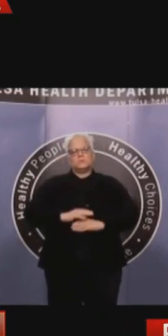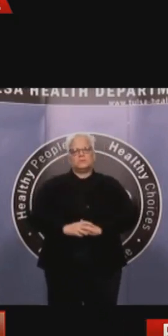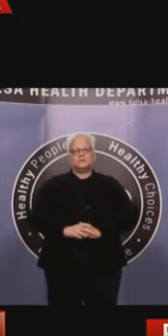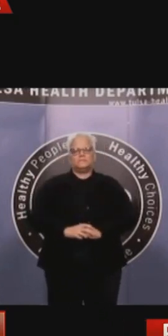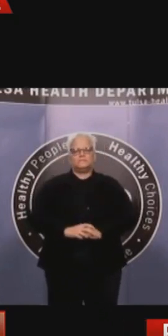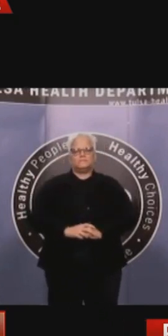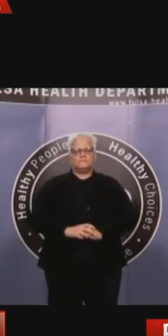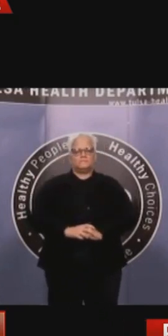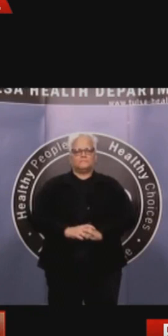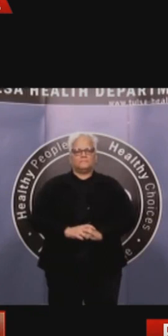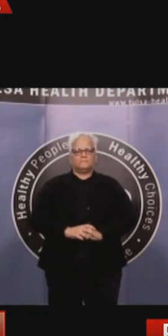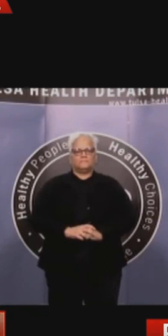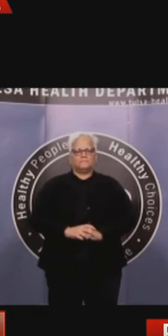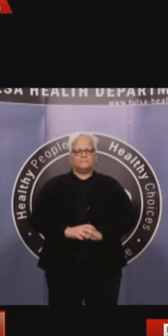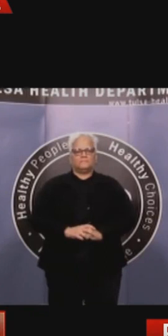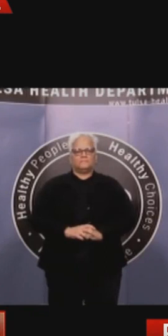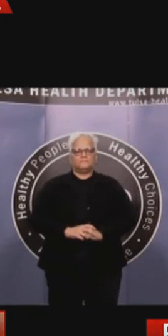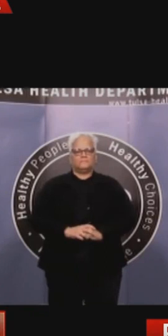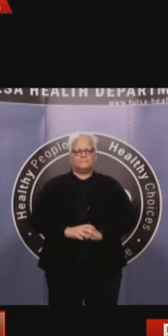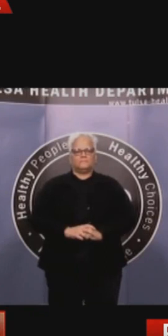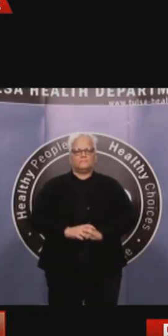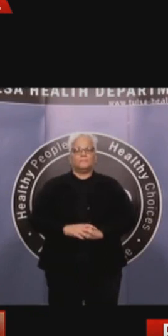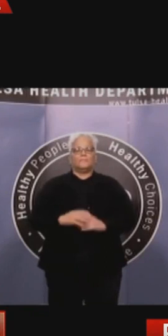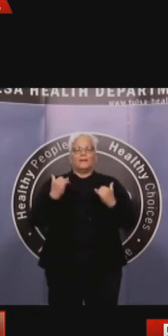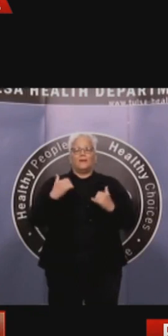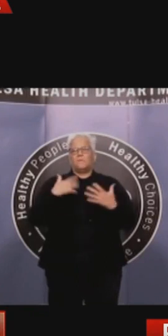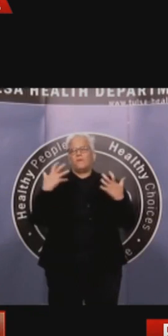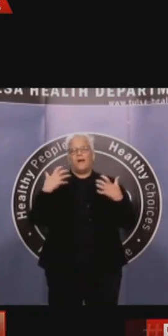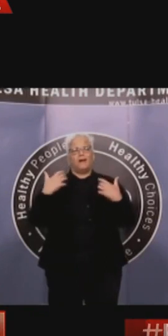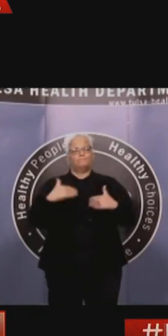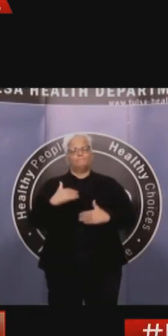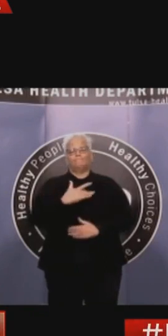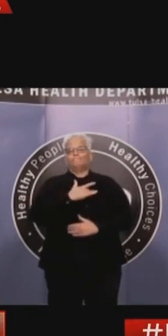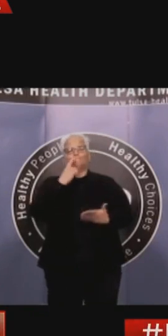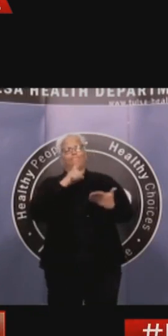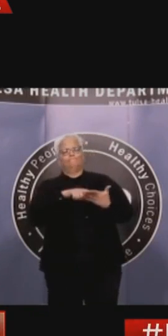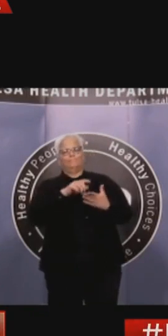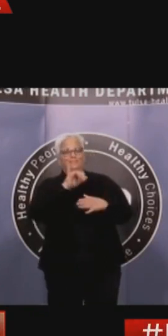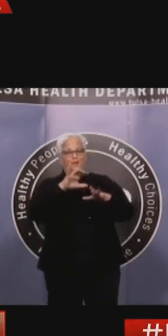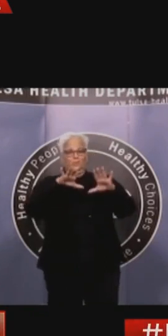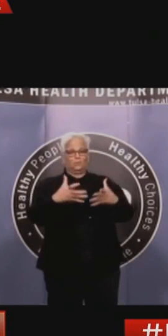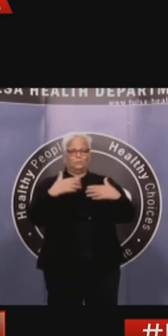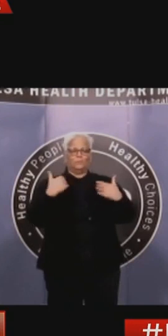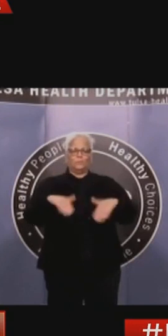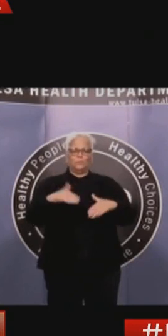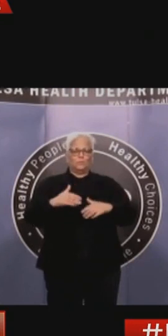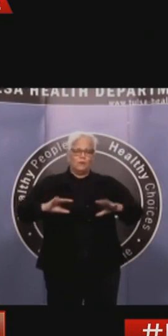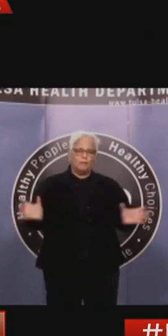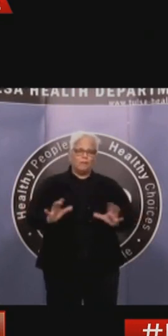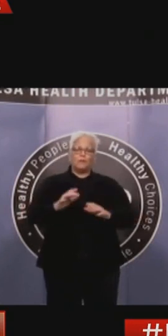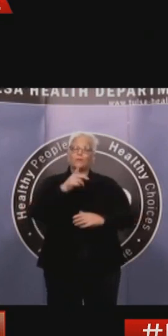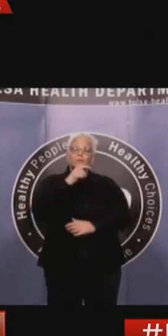enough job thanking in this environment is our trash haulers. We found that as of yesterday, our